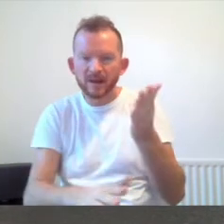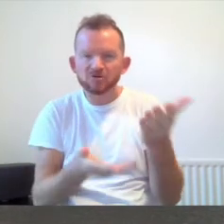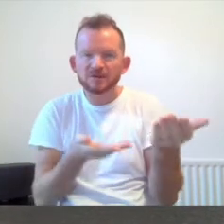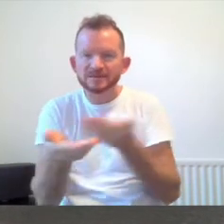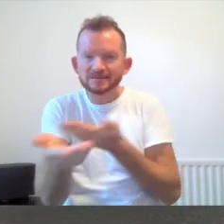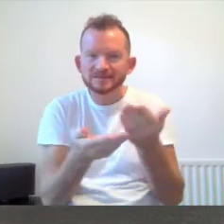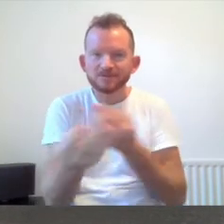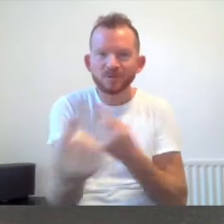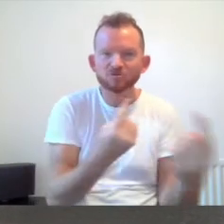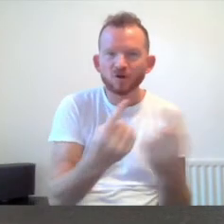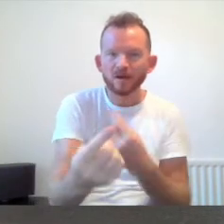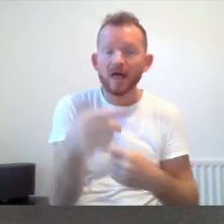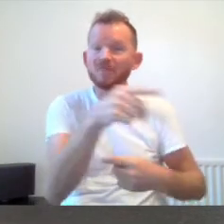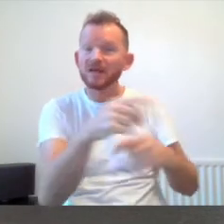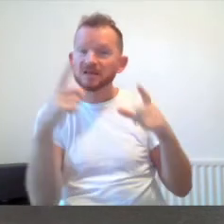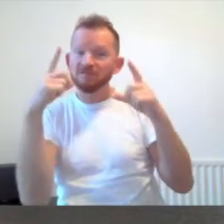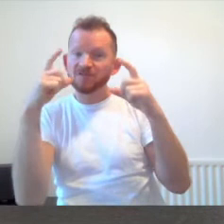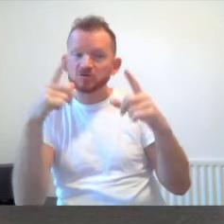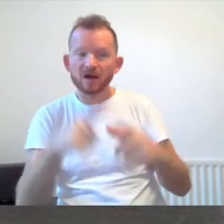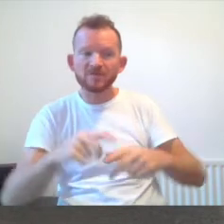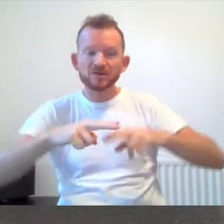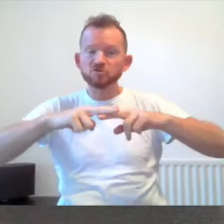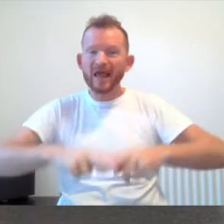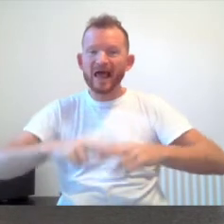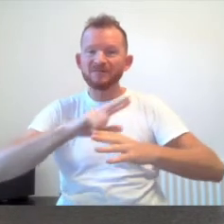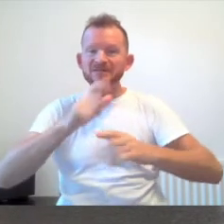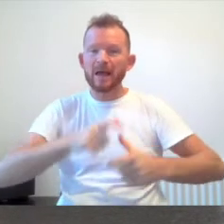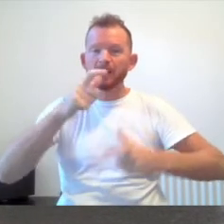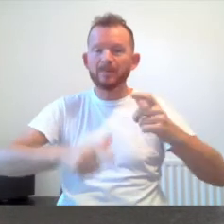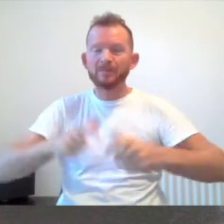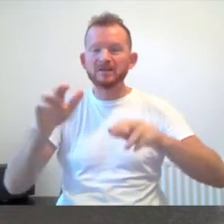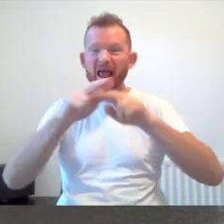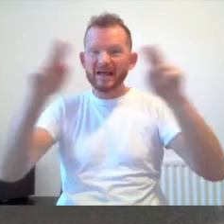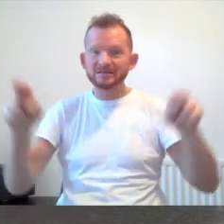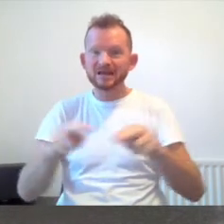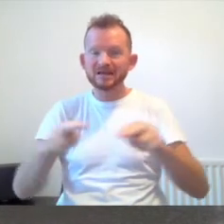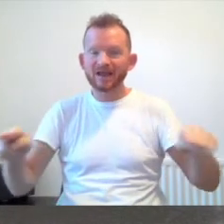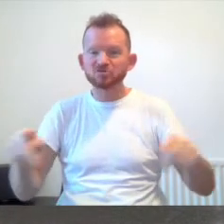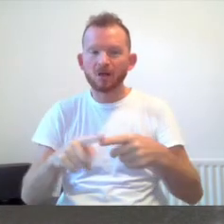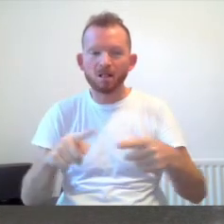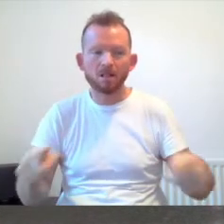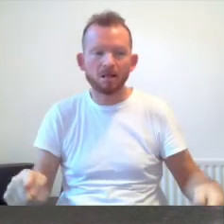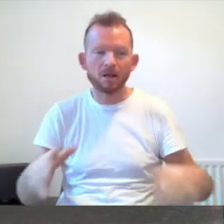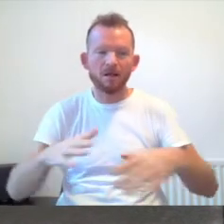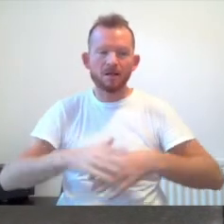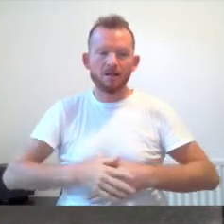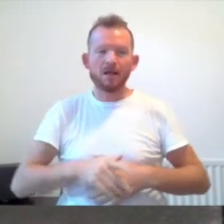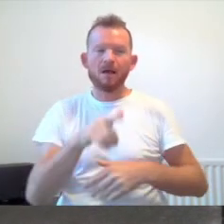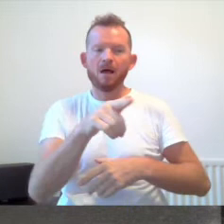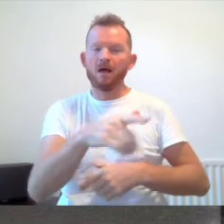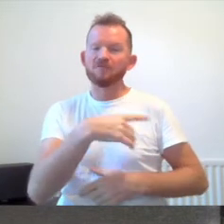This photograph is from when the Chair of the Disabled People's International, Harry Ems from Canada